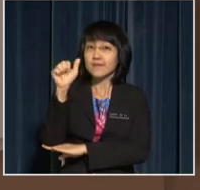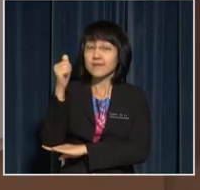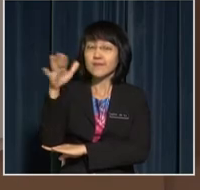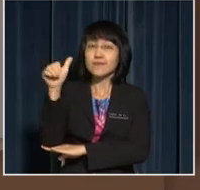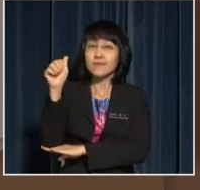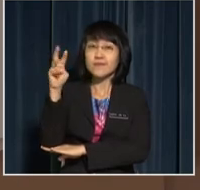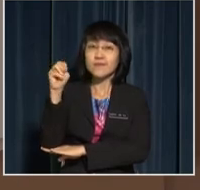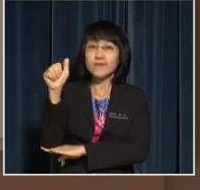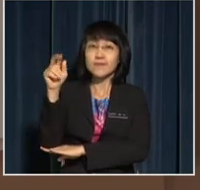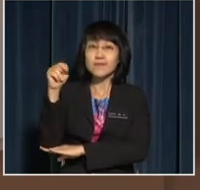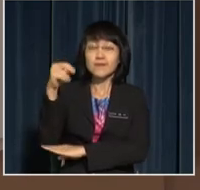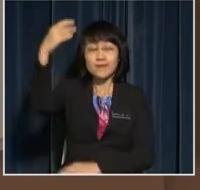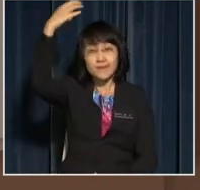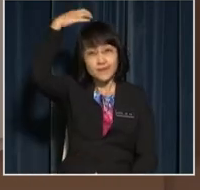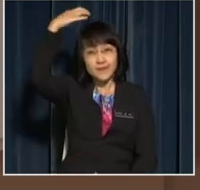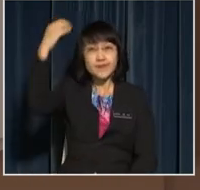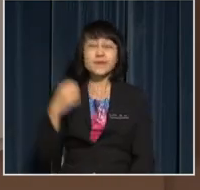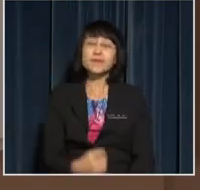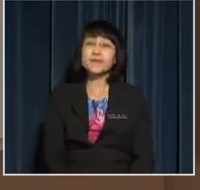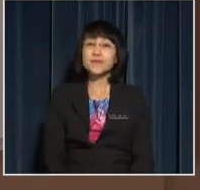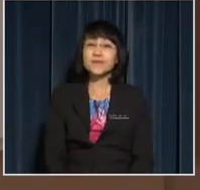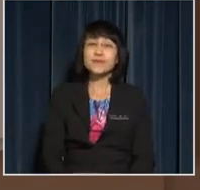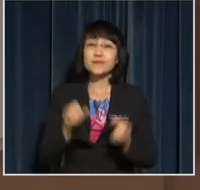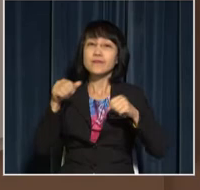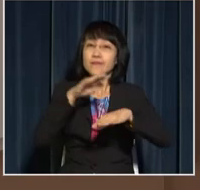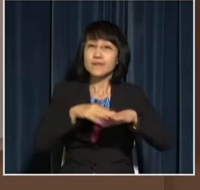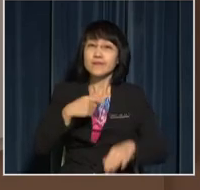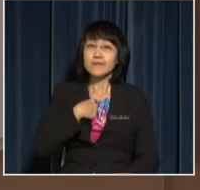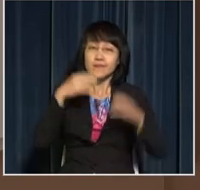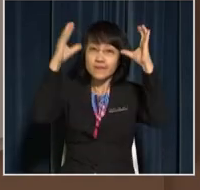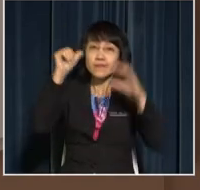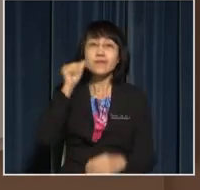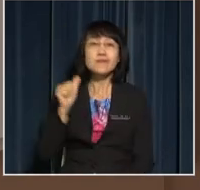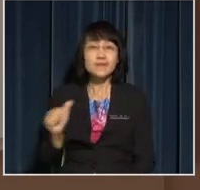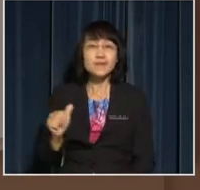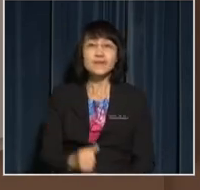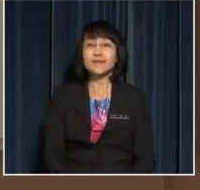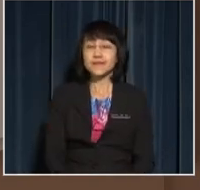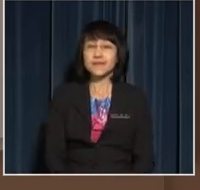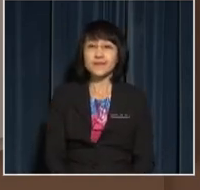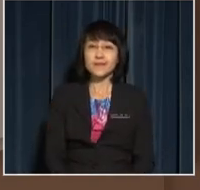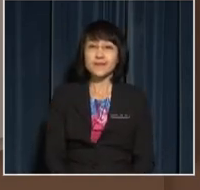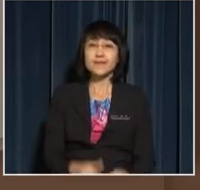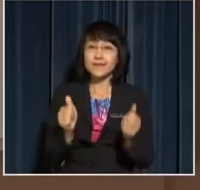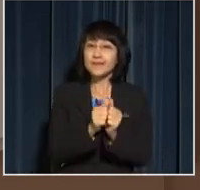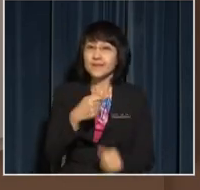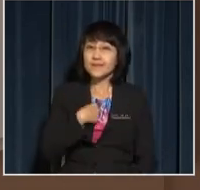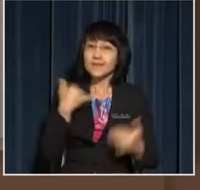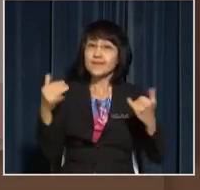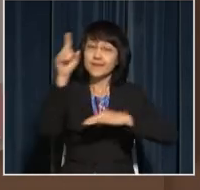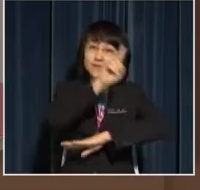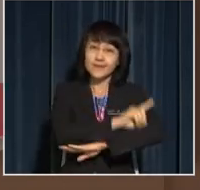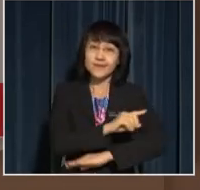Aman Sungai Buloh, Selangor You can call me Cikgu Azila With me today